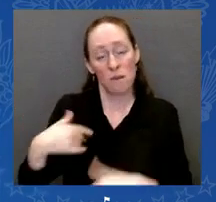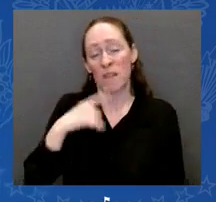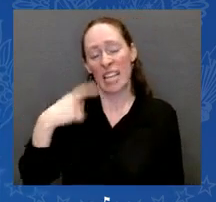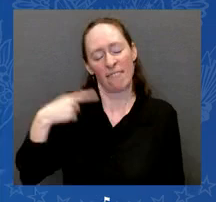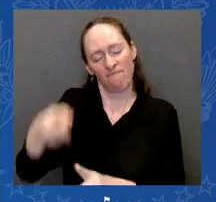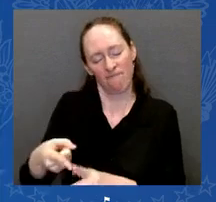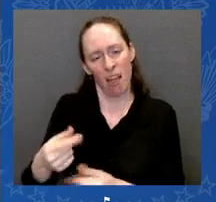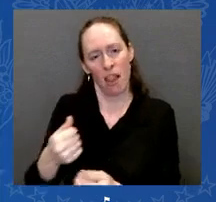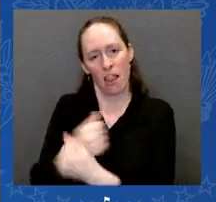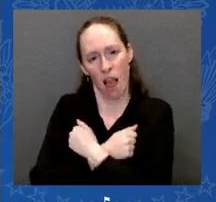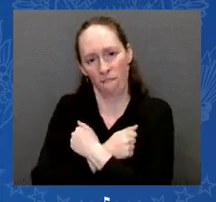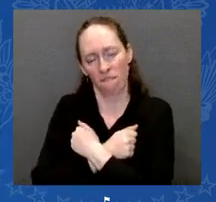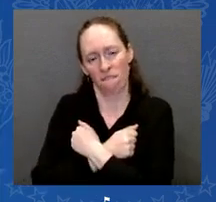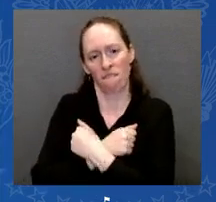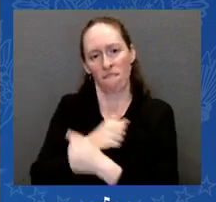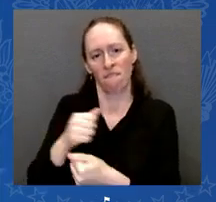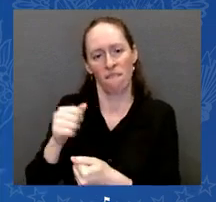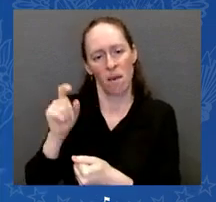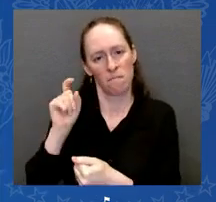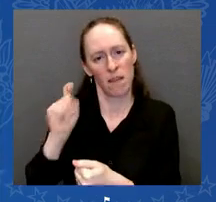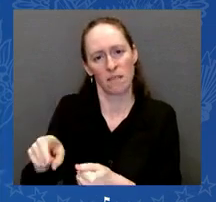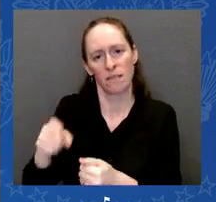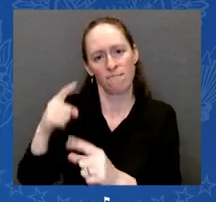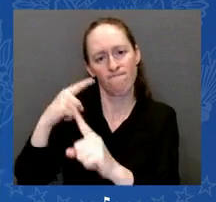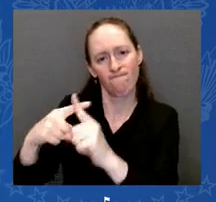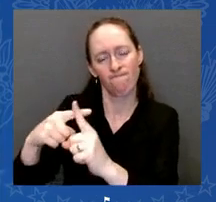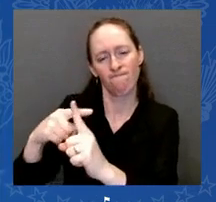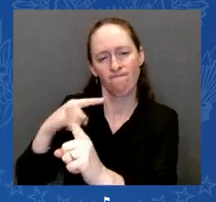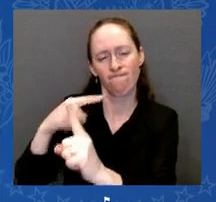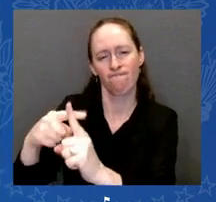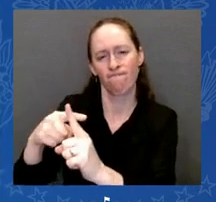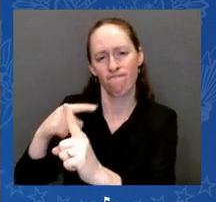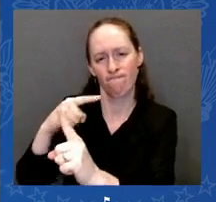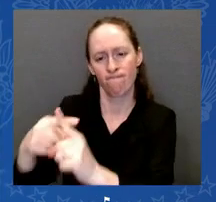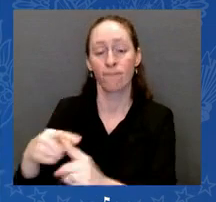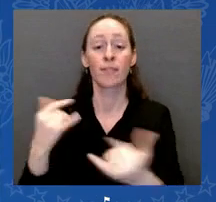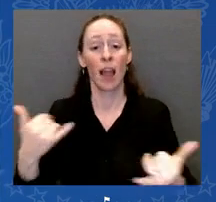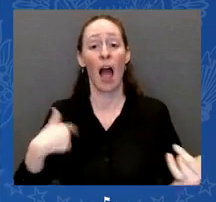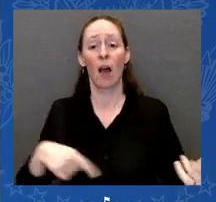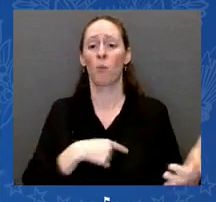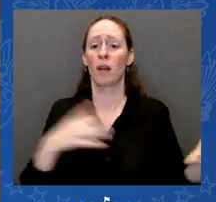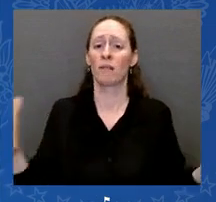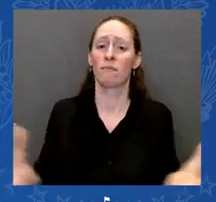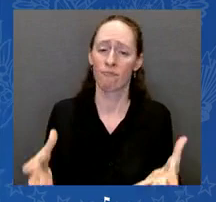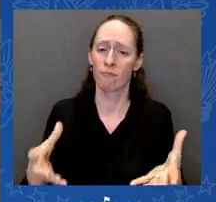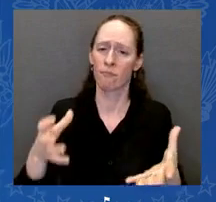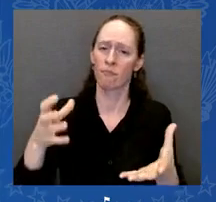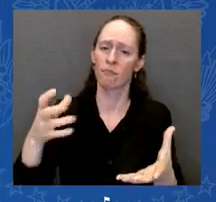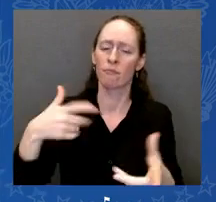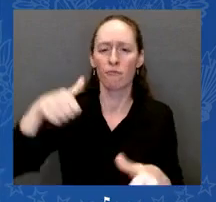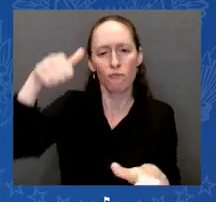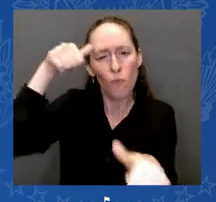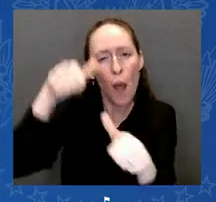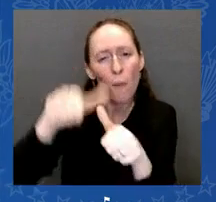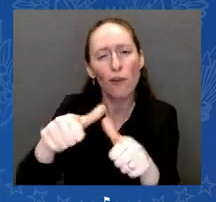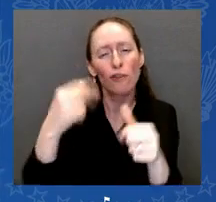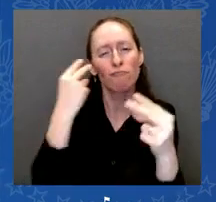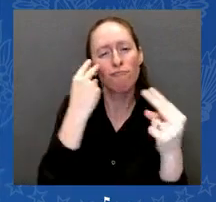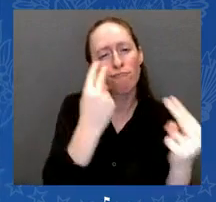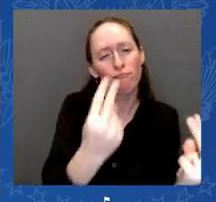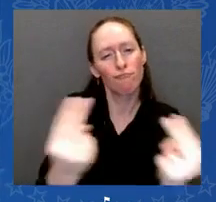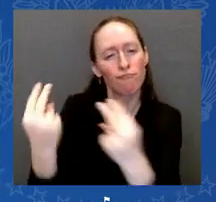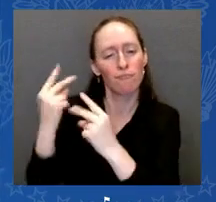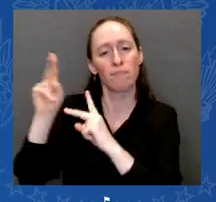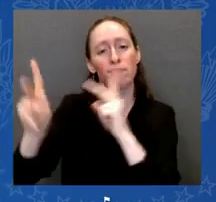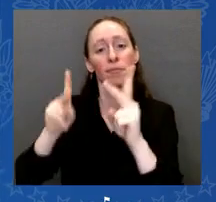to honor the lives of those we love by taking action. For the last decade, our childhood has been stolen